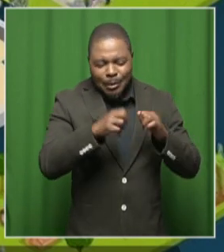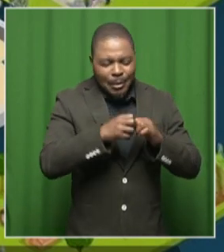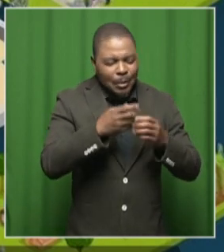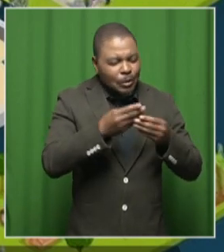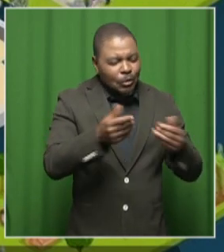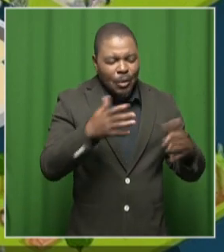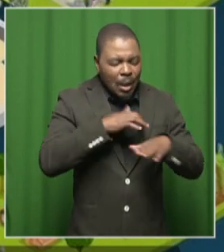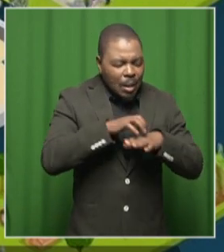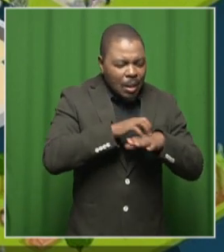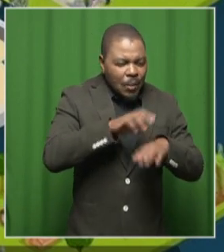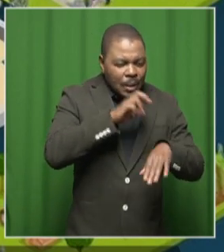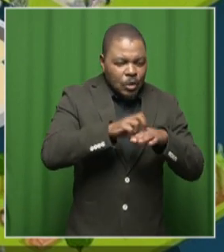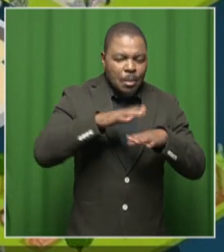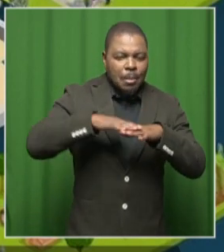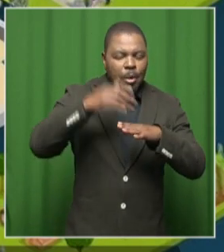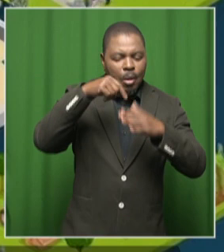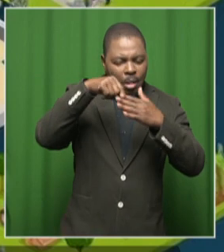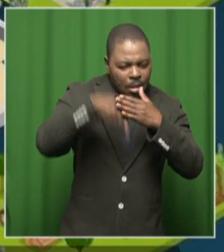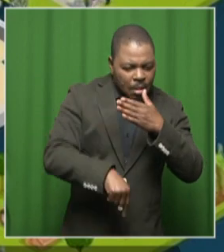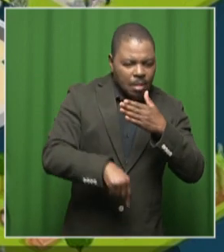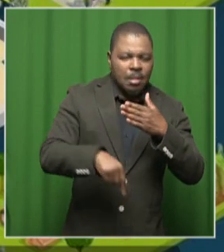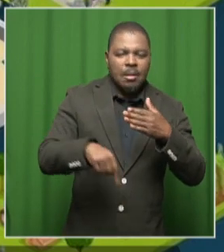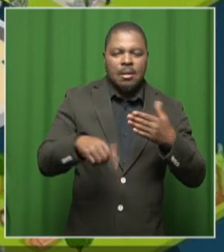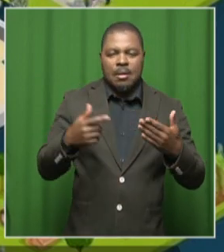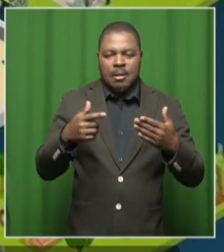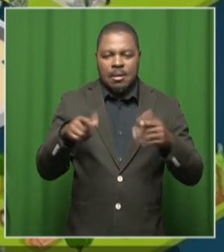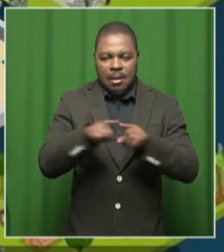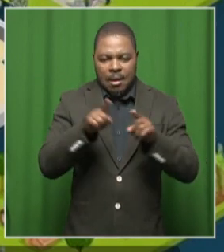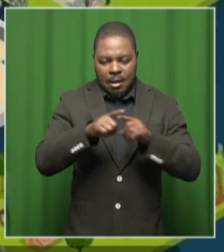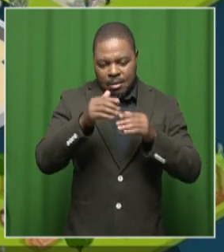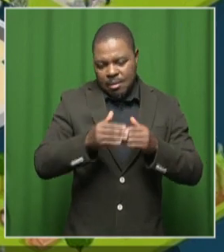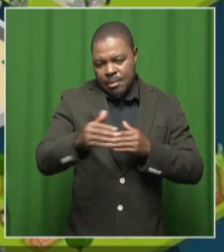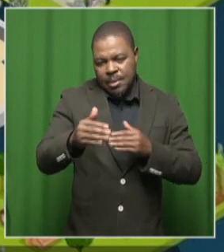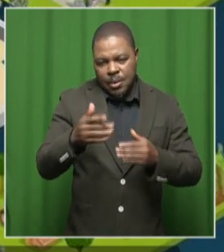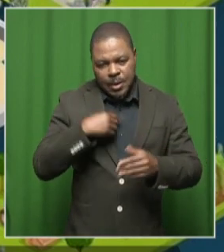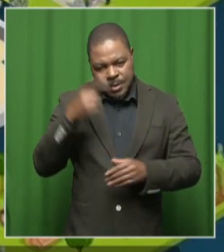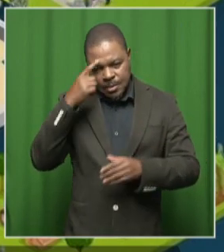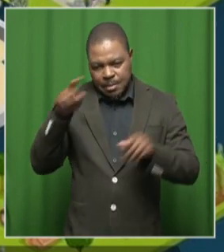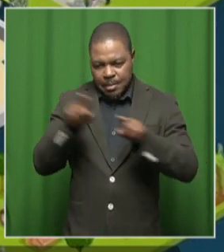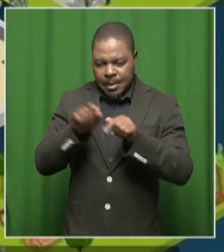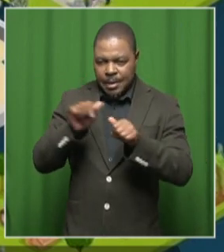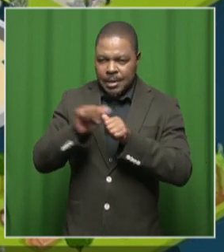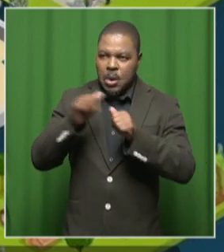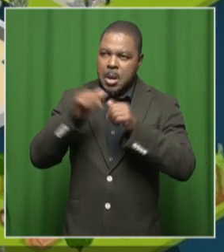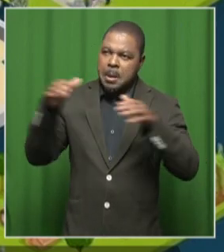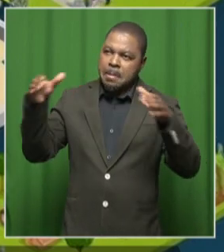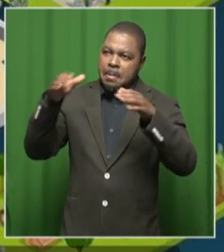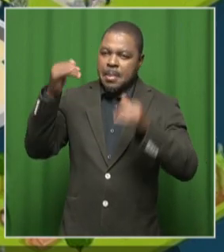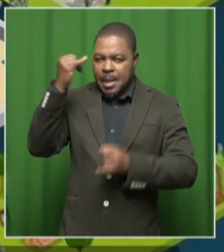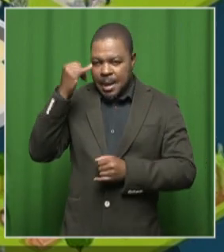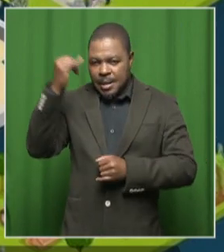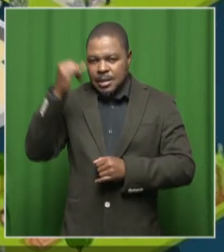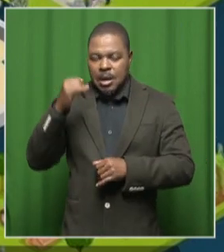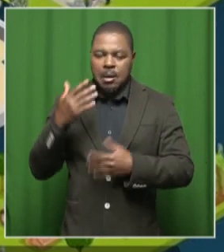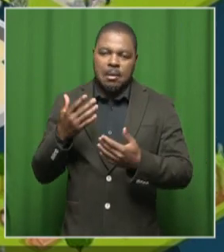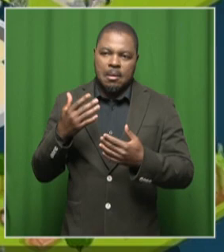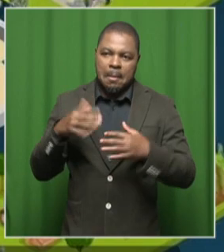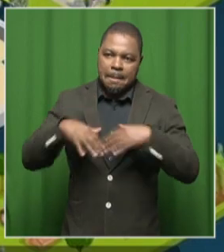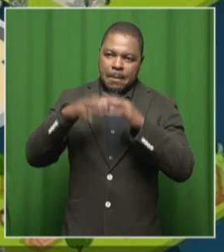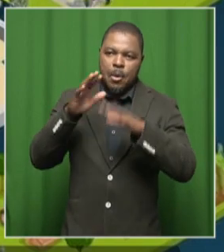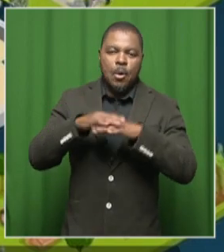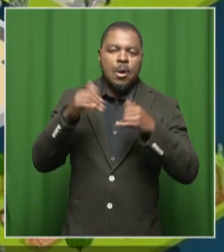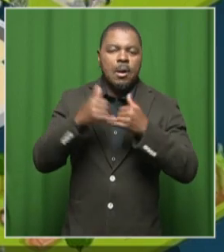something a bit more 21st century. And that's where we slowly conjured up this whole idea of an online facility